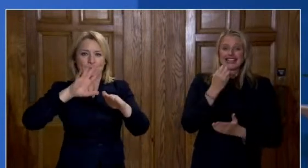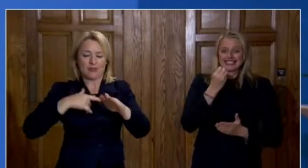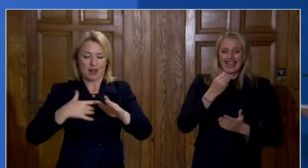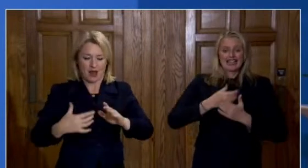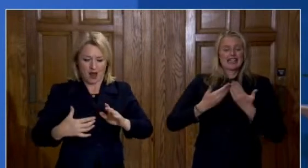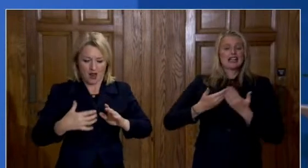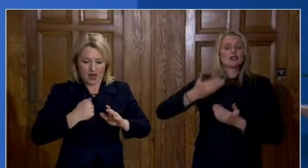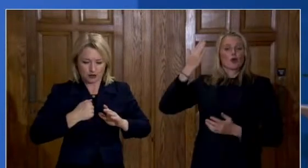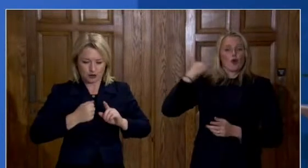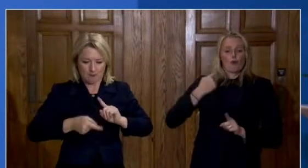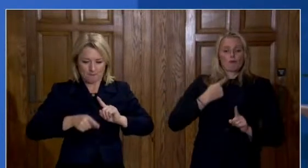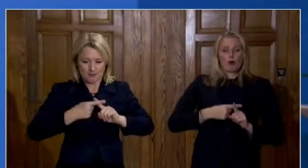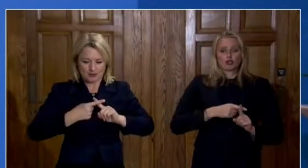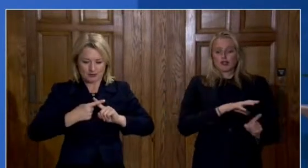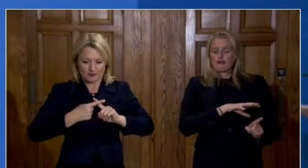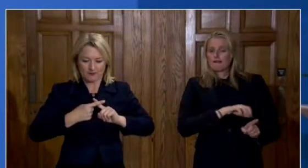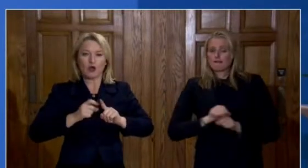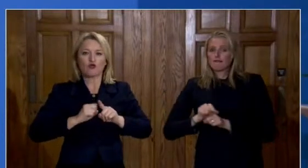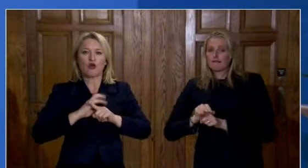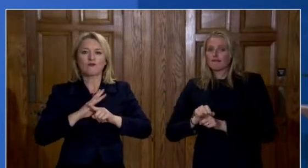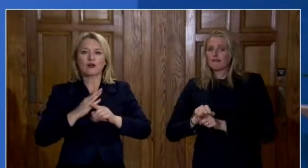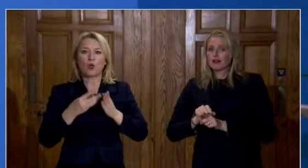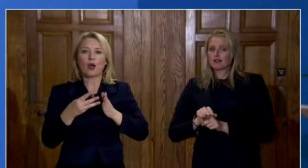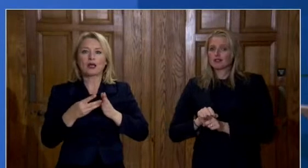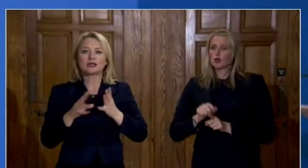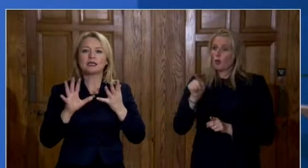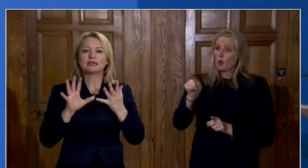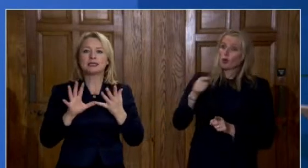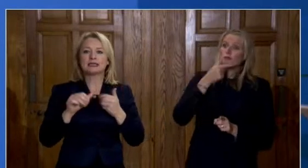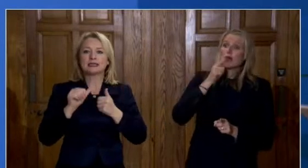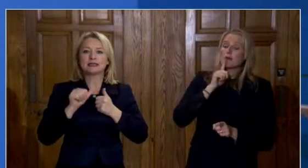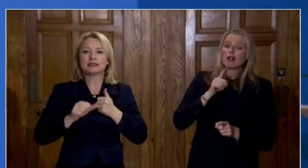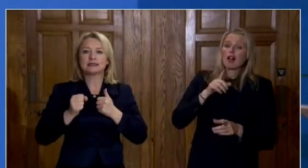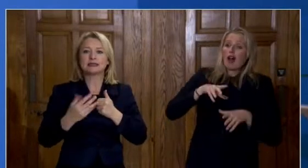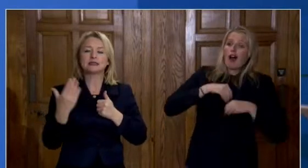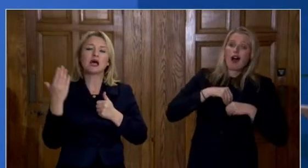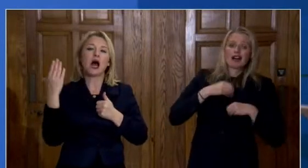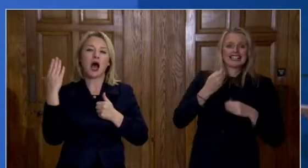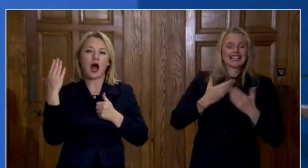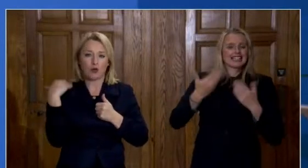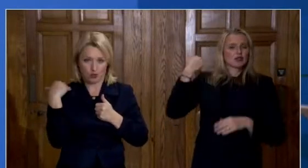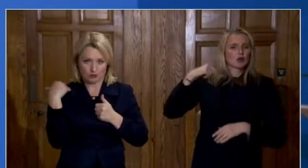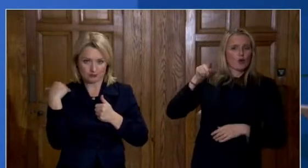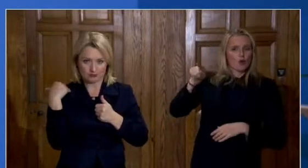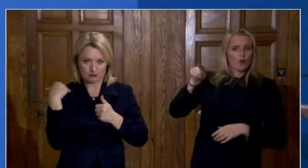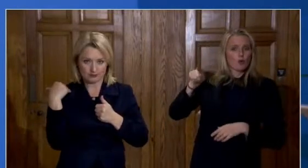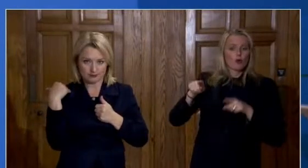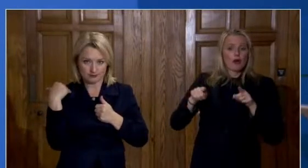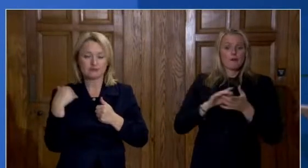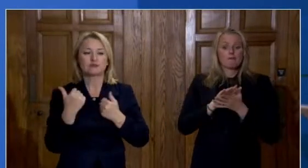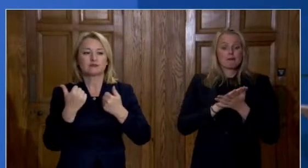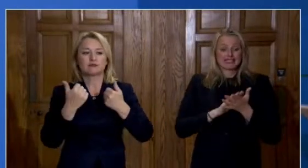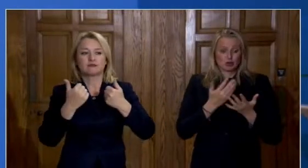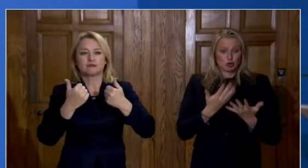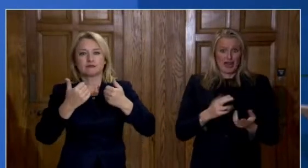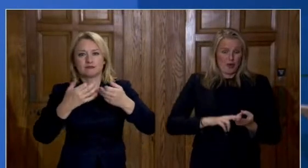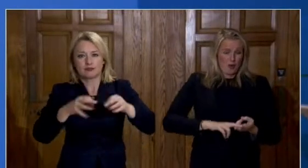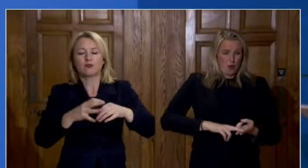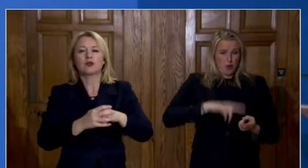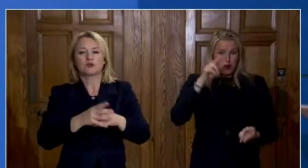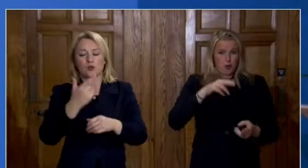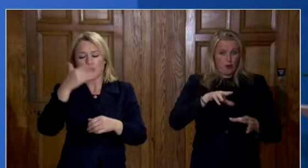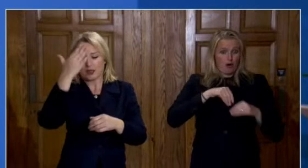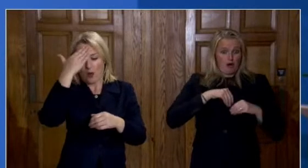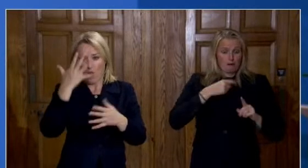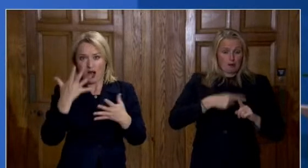continuously over the last 10 days, and therefore we anticipate that we're going to see significant rises in hospital in